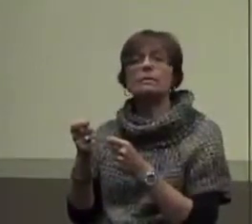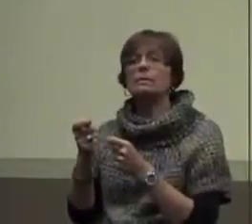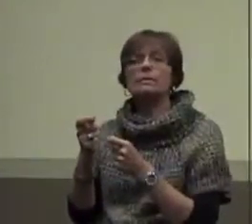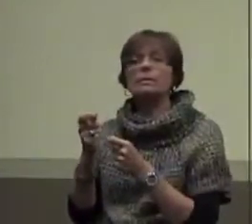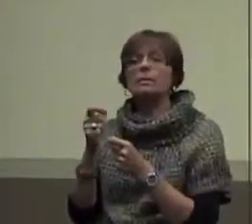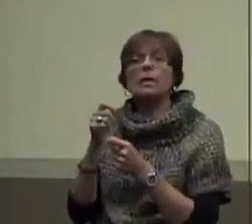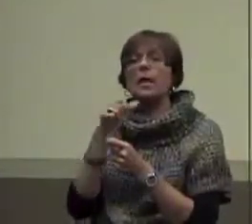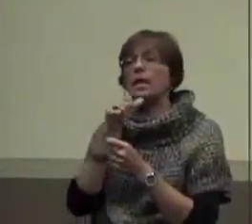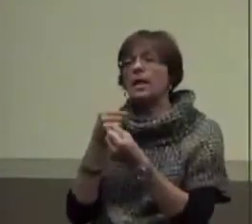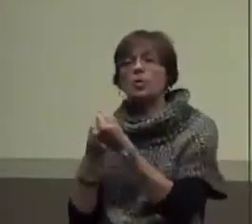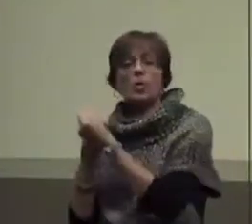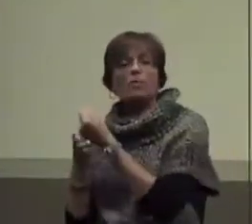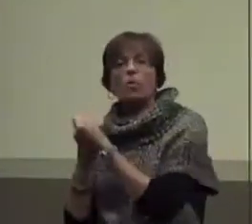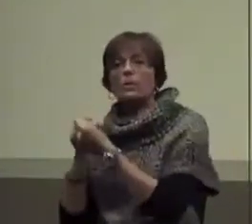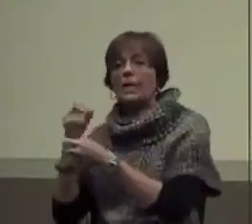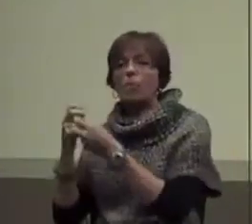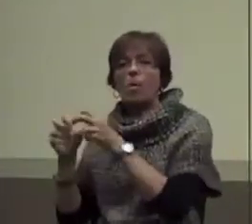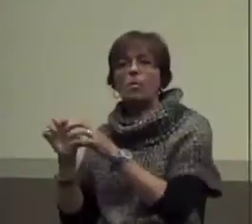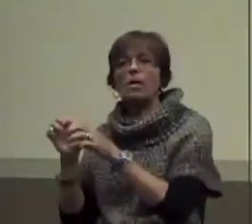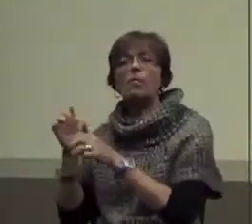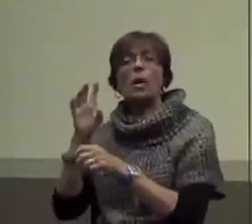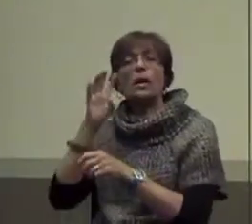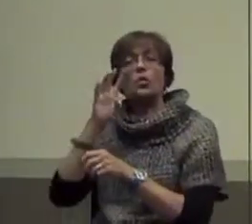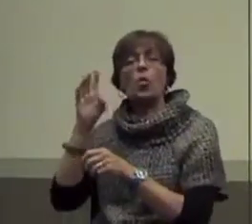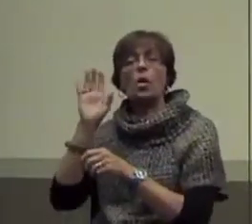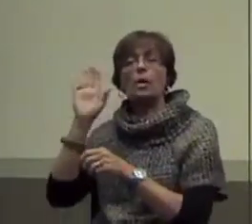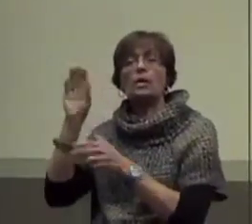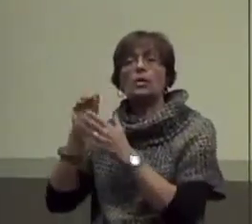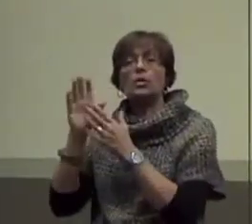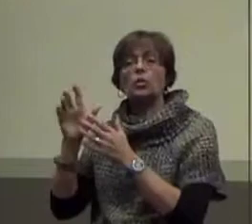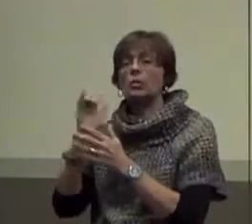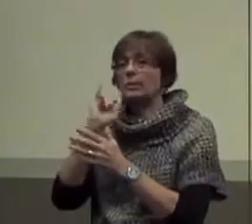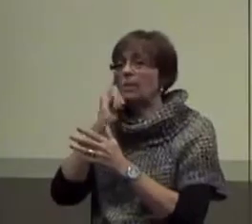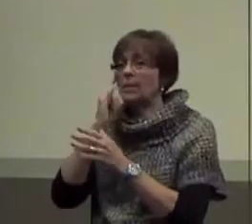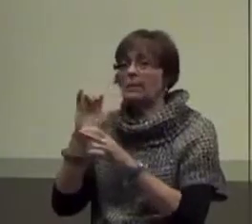behavior. So, ignore the student misbehavior to prevent escalation.